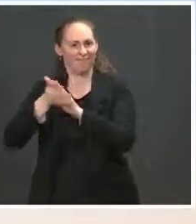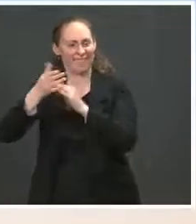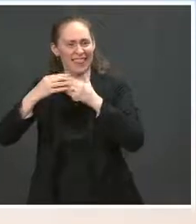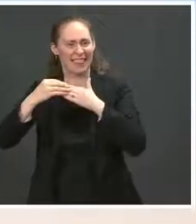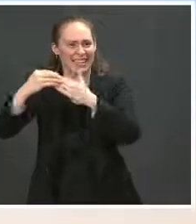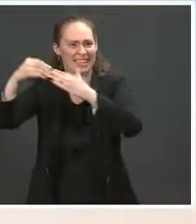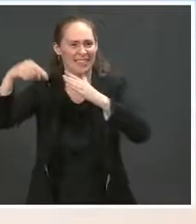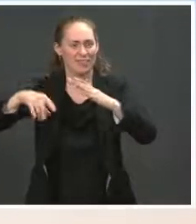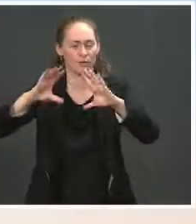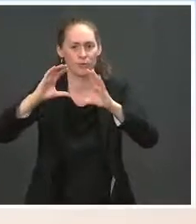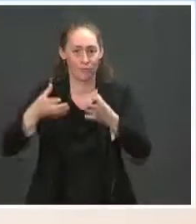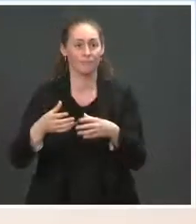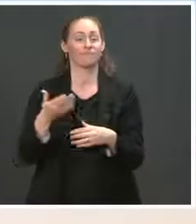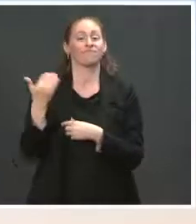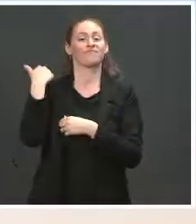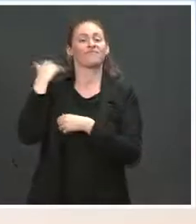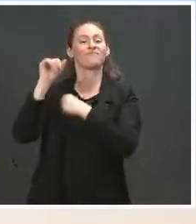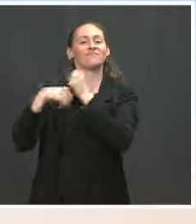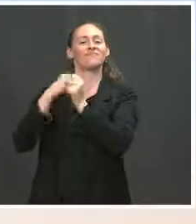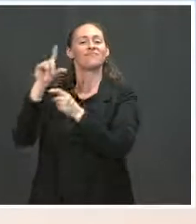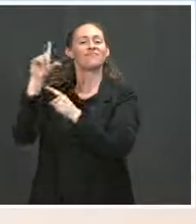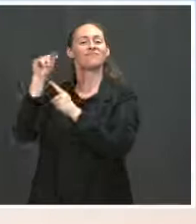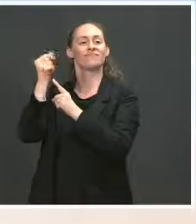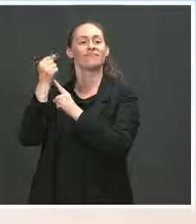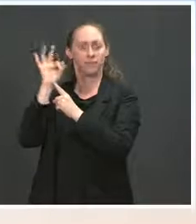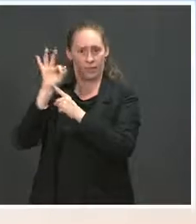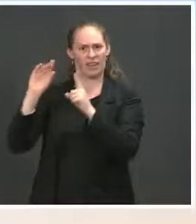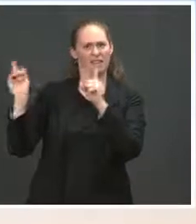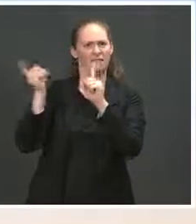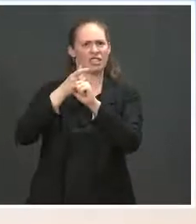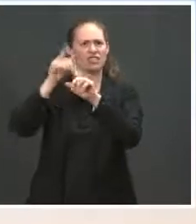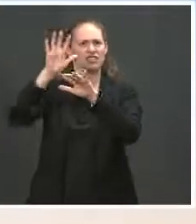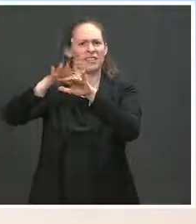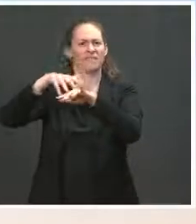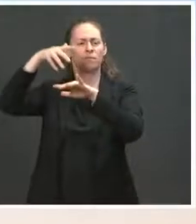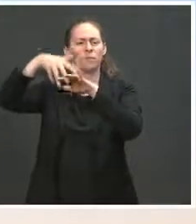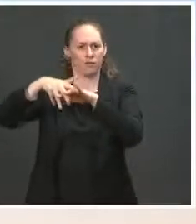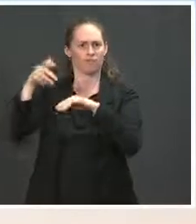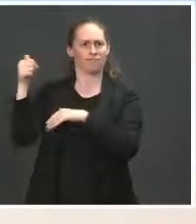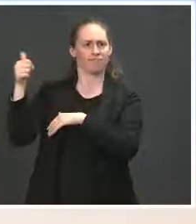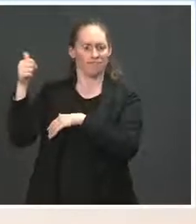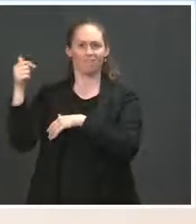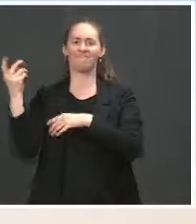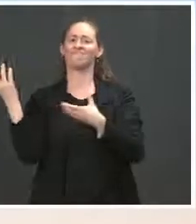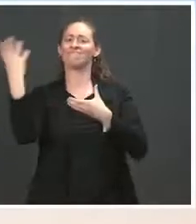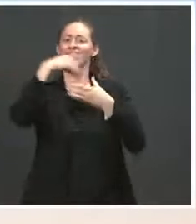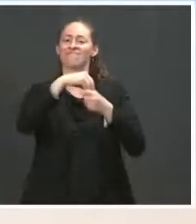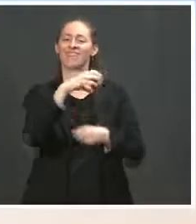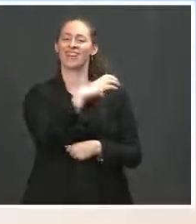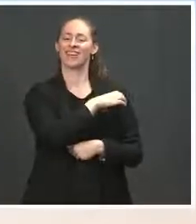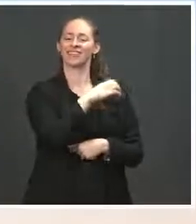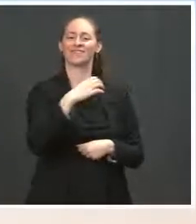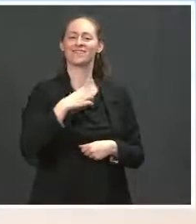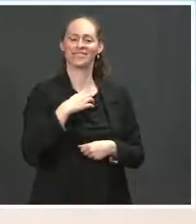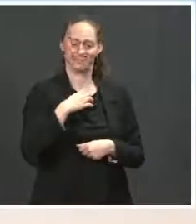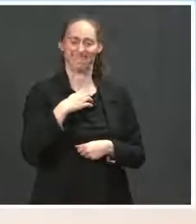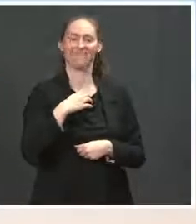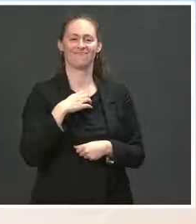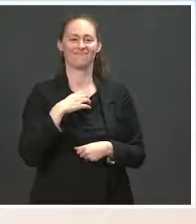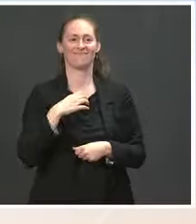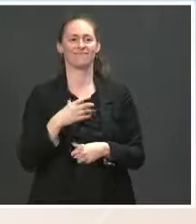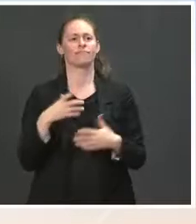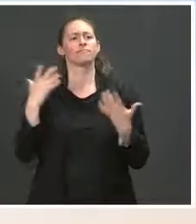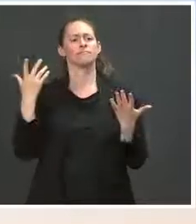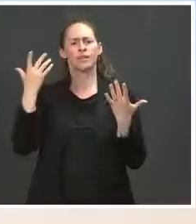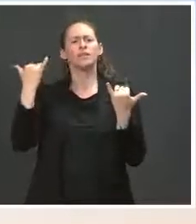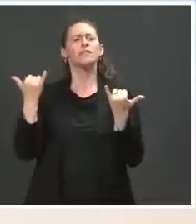serve in Congress. In Congress, she focused on environmental justice, climate change, missing and murdered indigenous women, and family-friendly